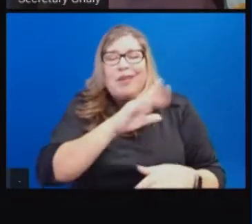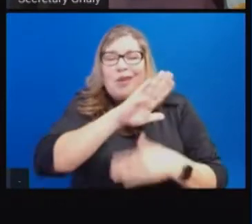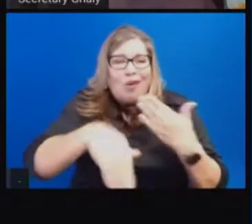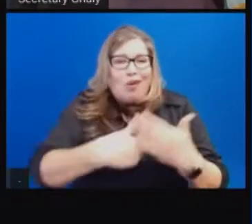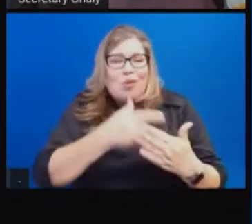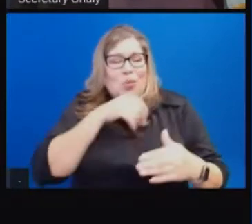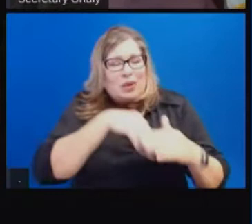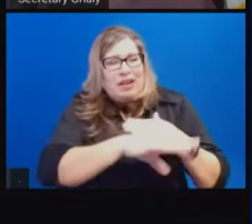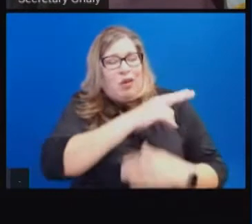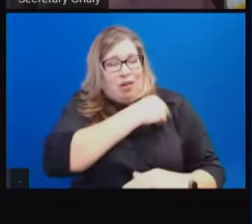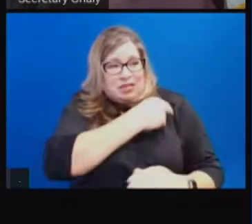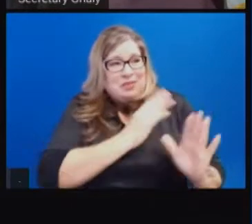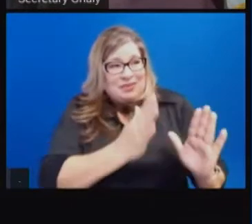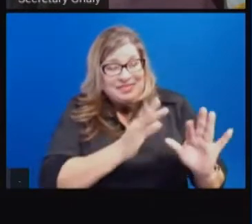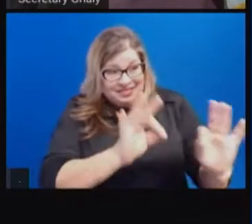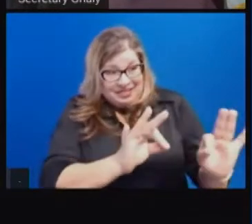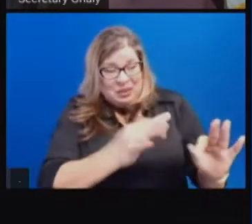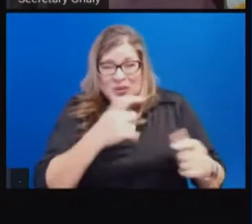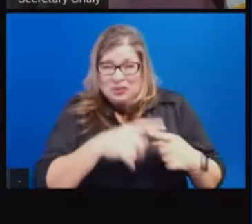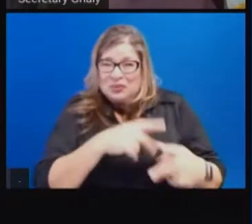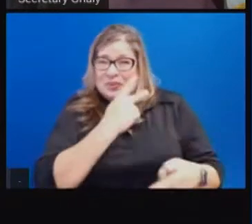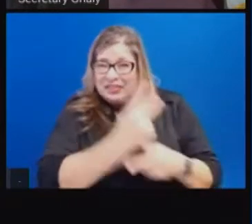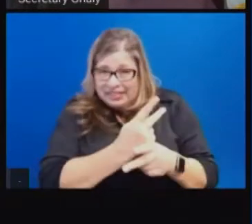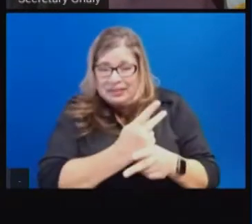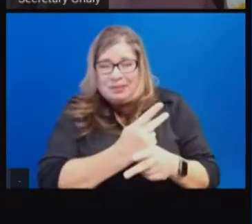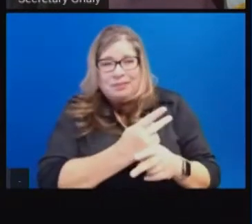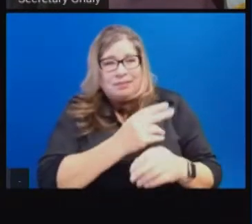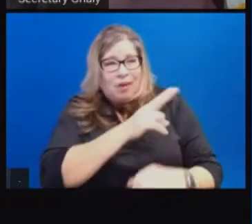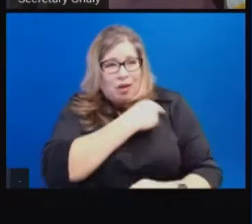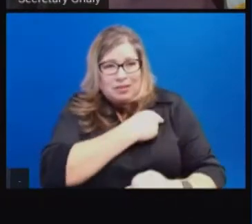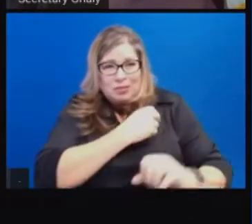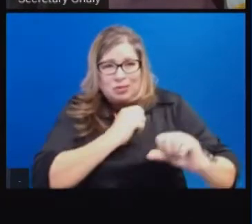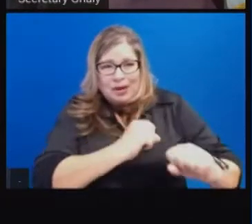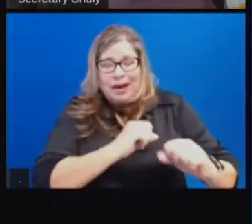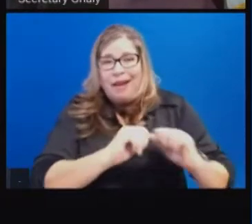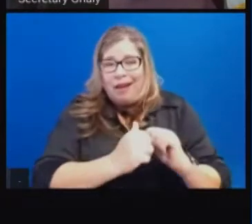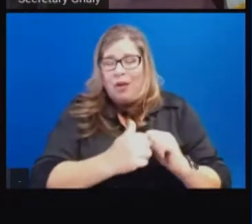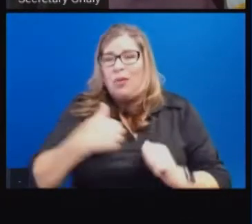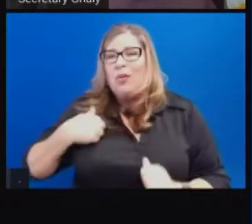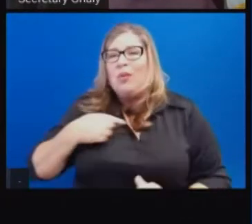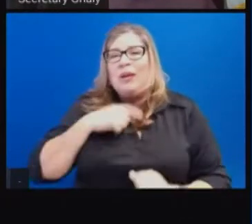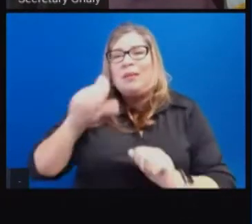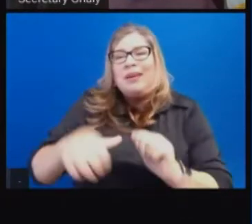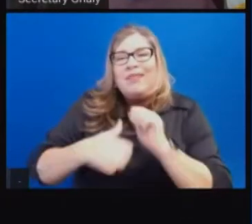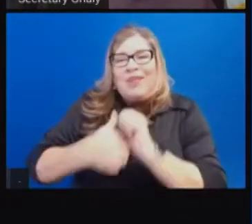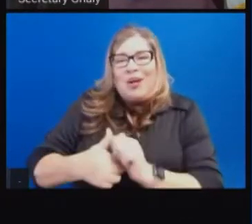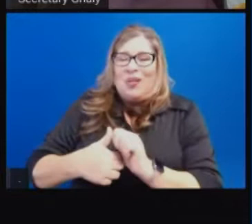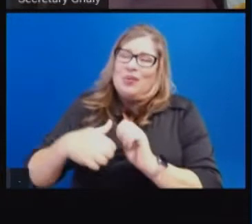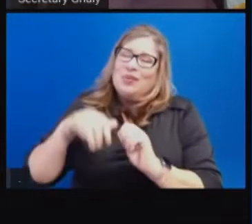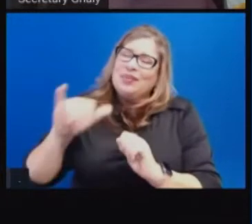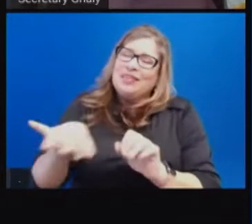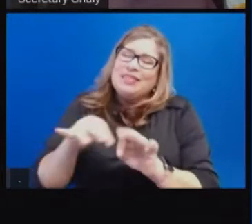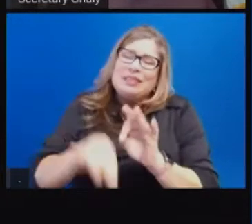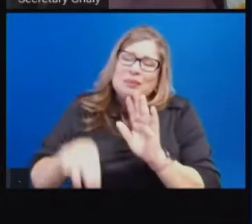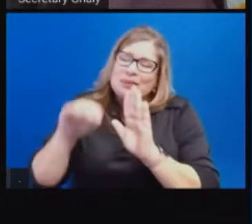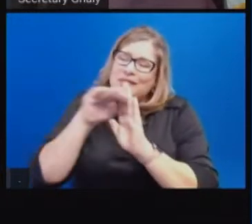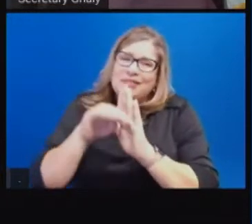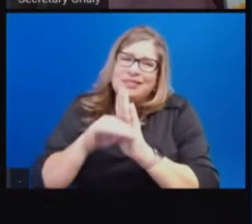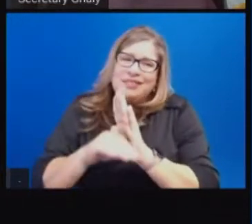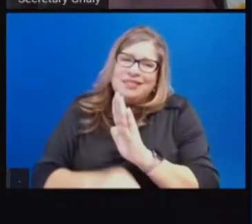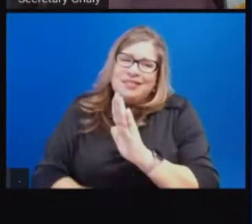things, that in order to keep that the case, we need to keep our guard up and follow these simple but important actions.